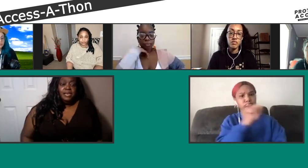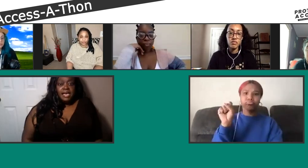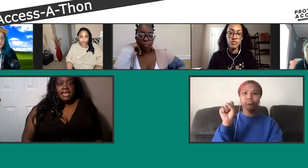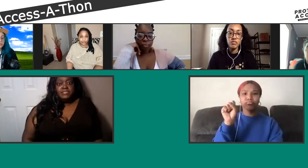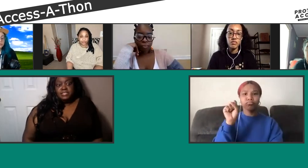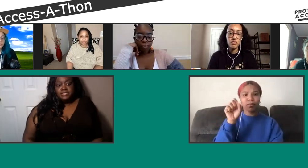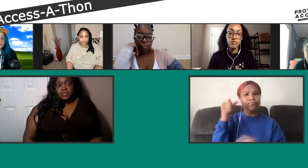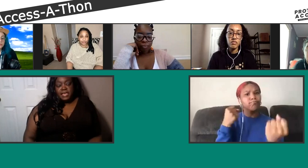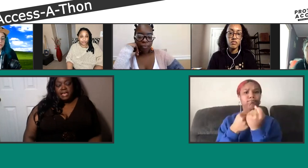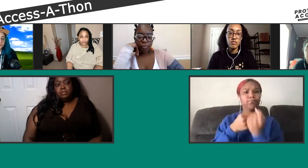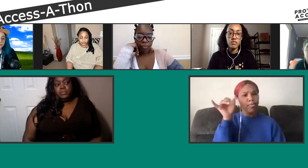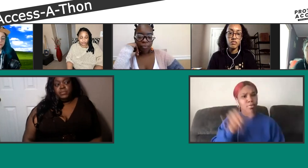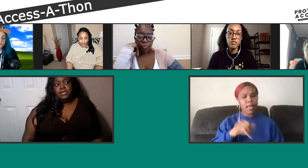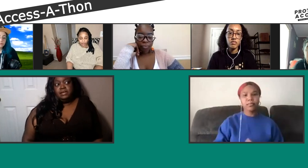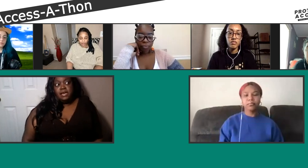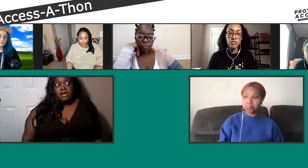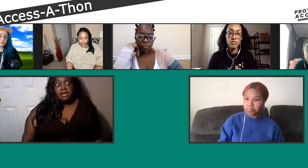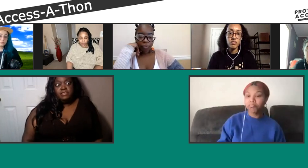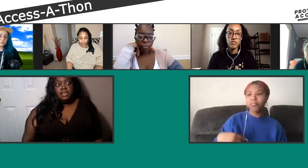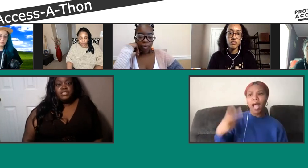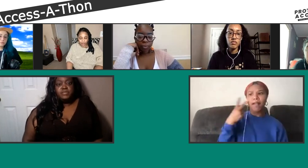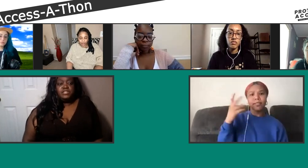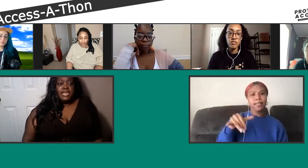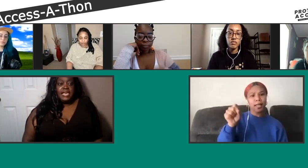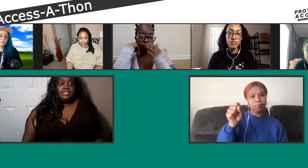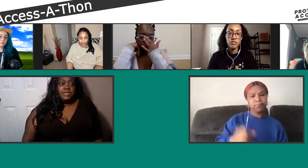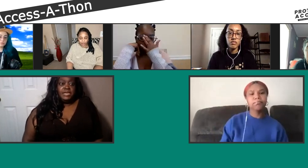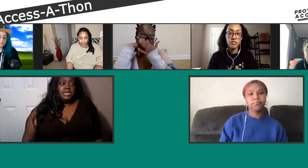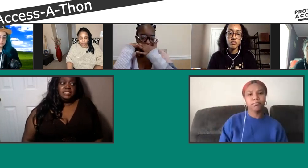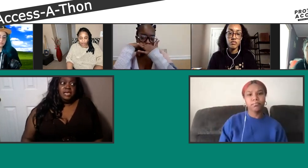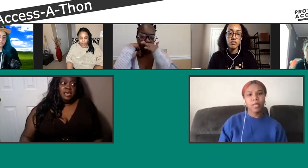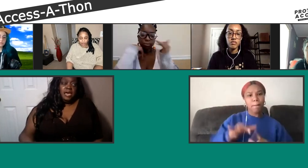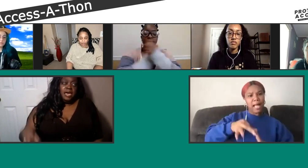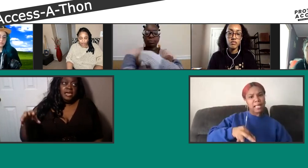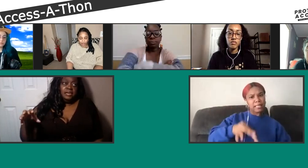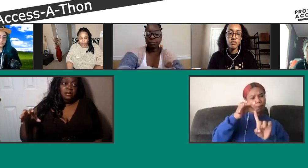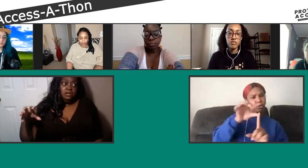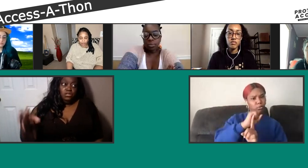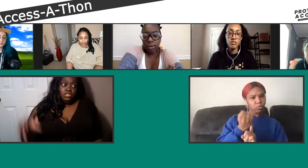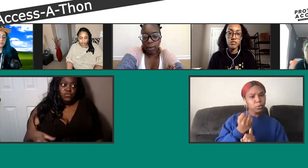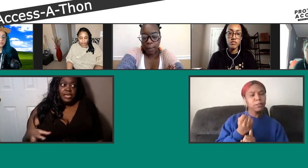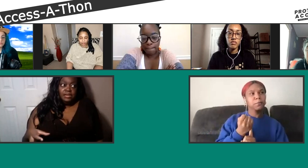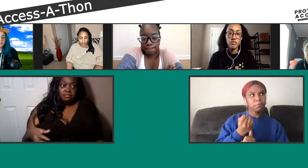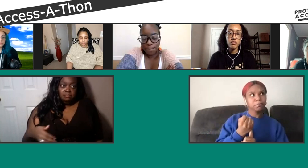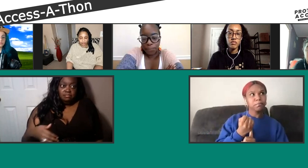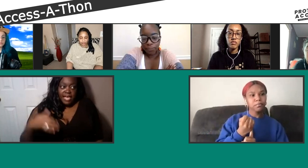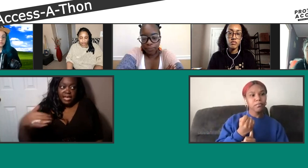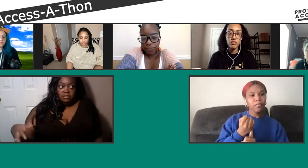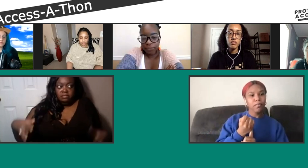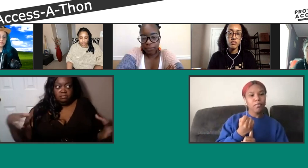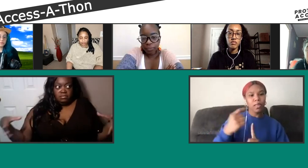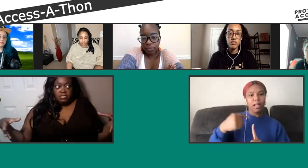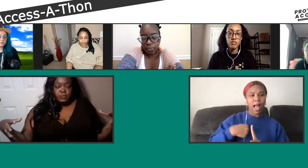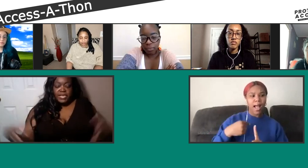I have seen some of that, but I think I'm a special case because I cultivate that